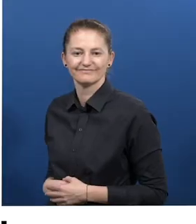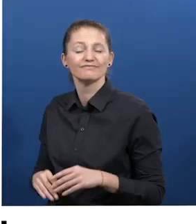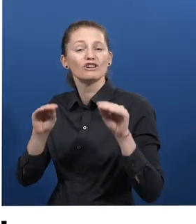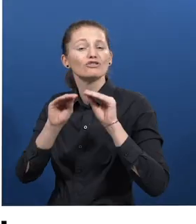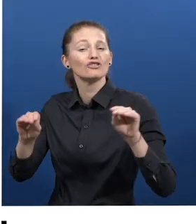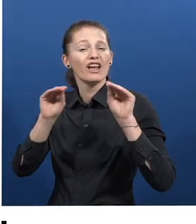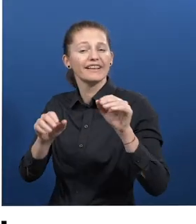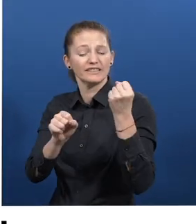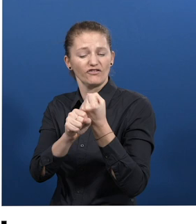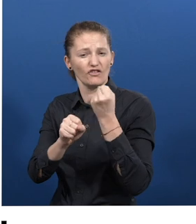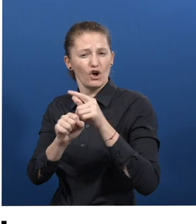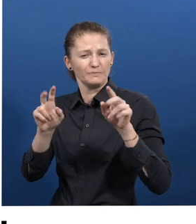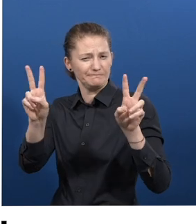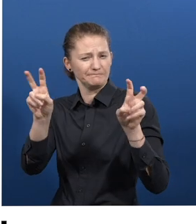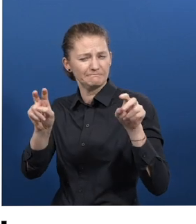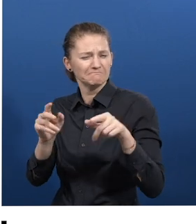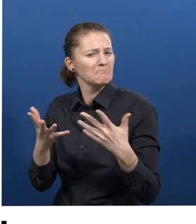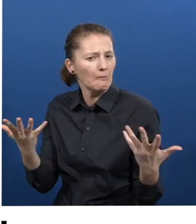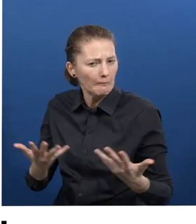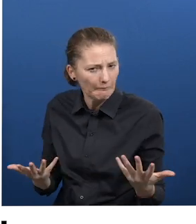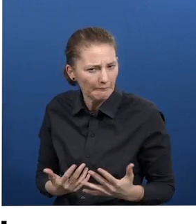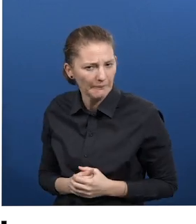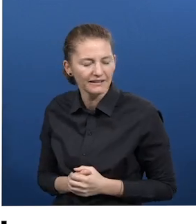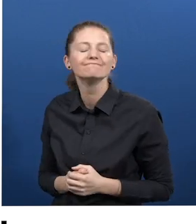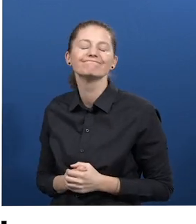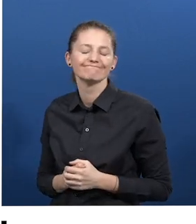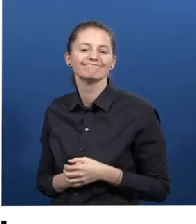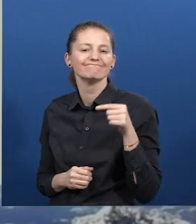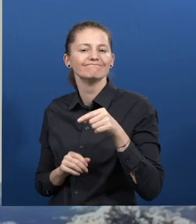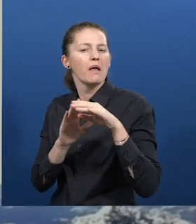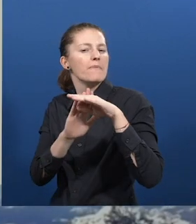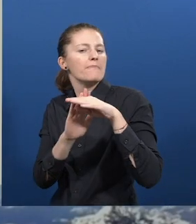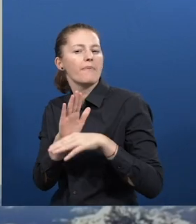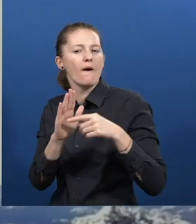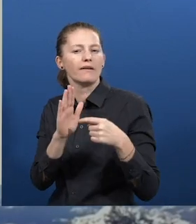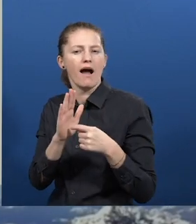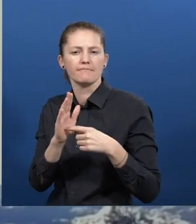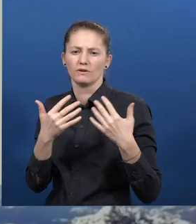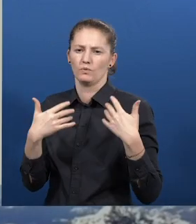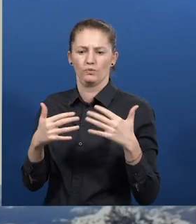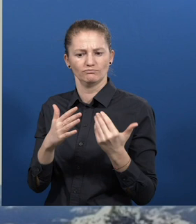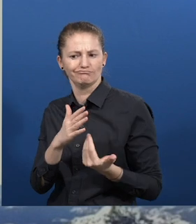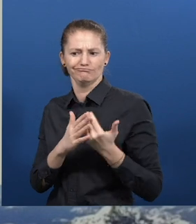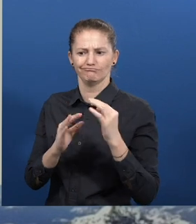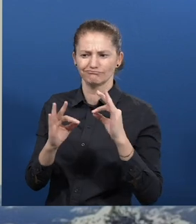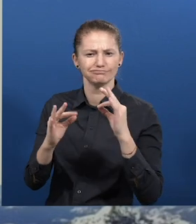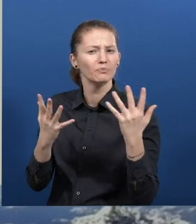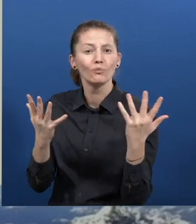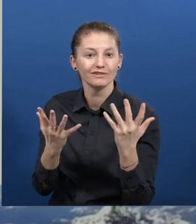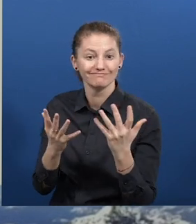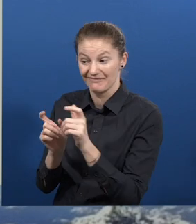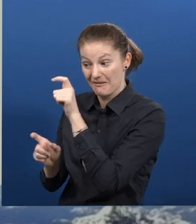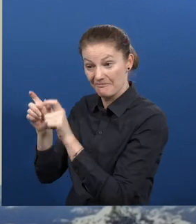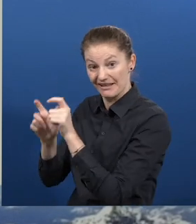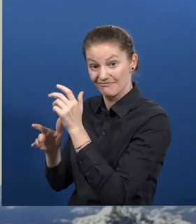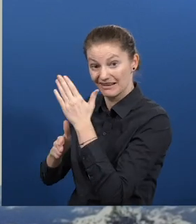What is the Training for Work Program about? Juan Manuel Santocruz, National Director The central innovation of the Training